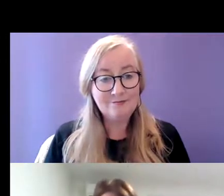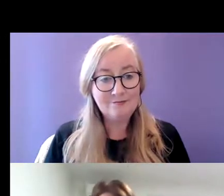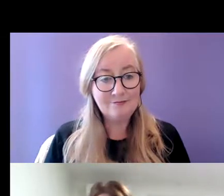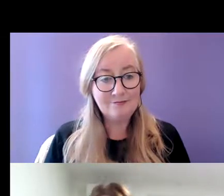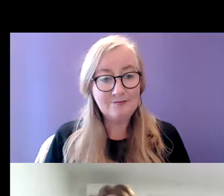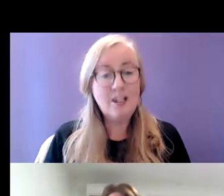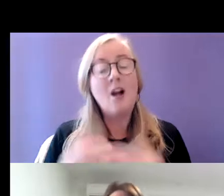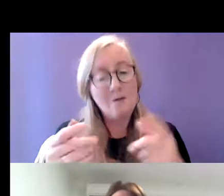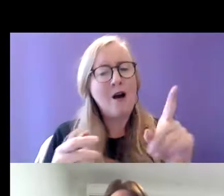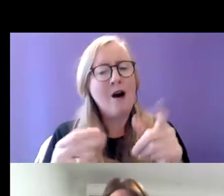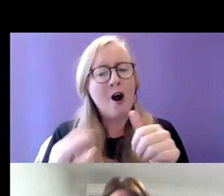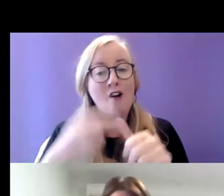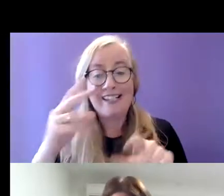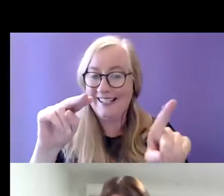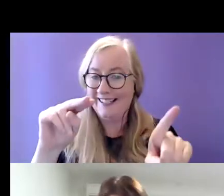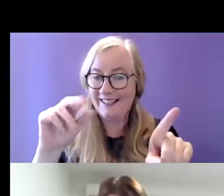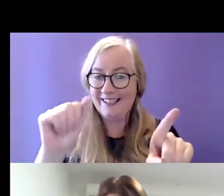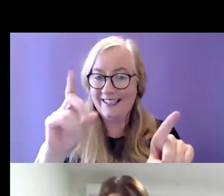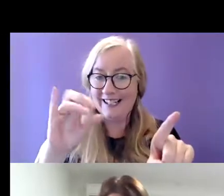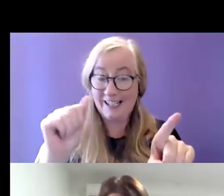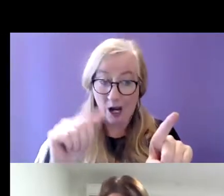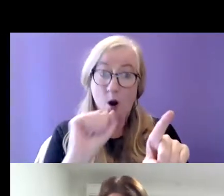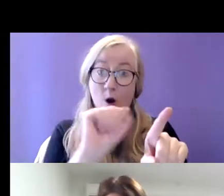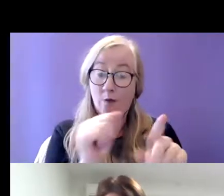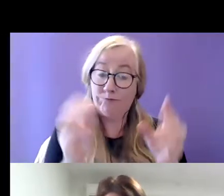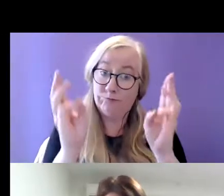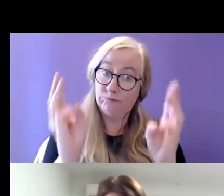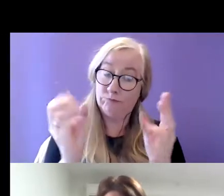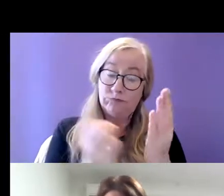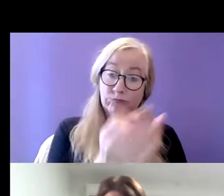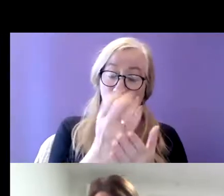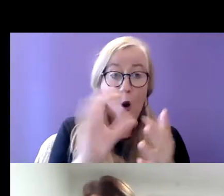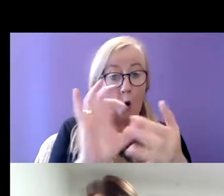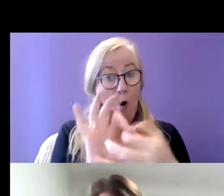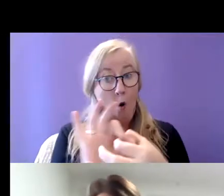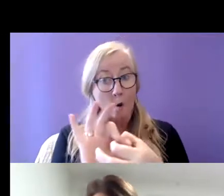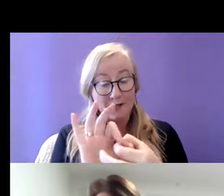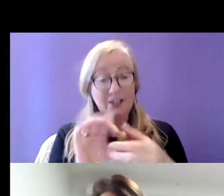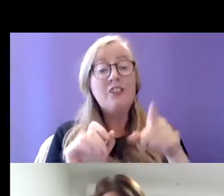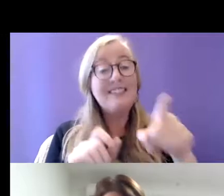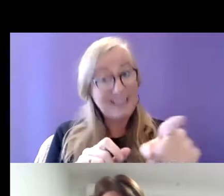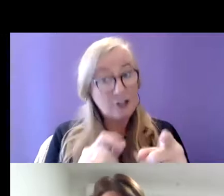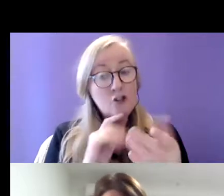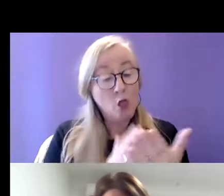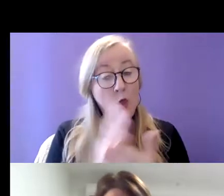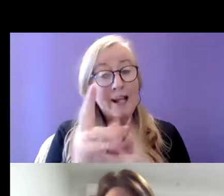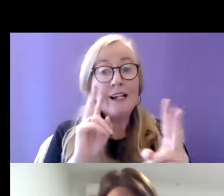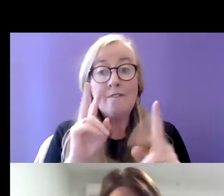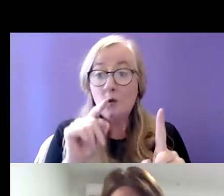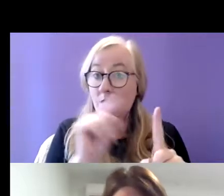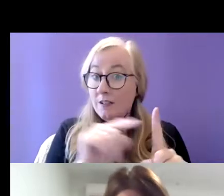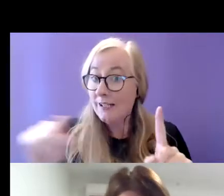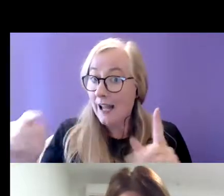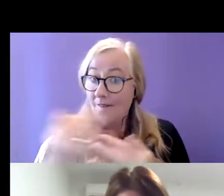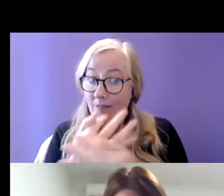We already heard from Nadia and her powerful testimony around the importance of home and this is supported throughout the interviews from the family members